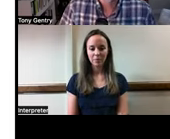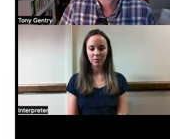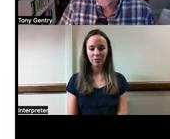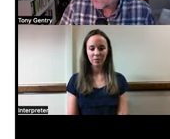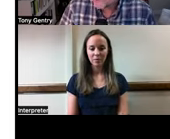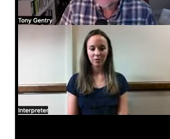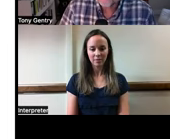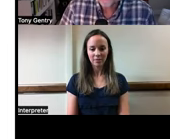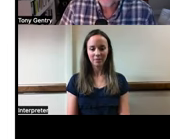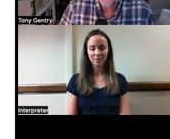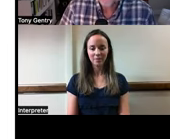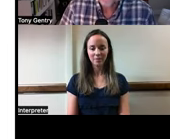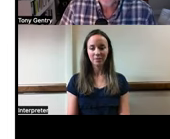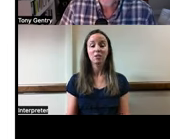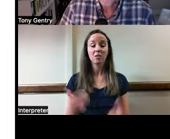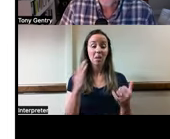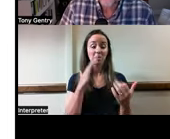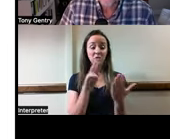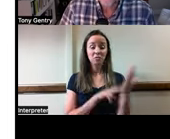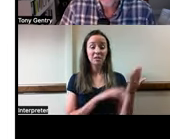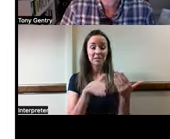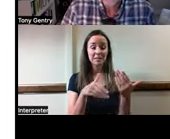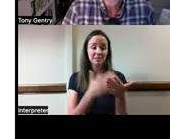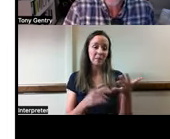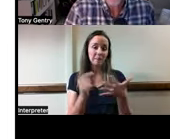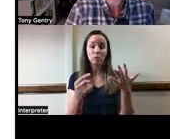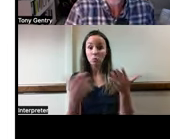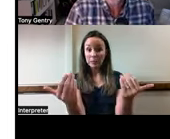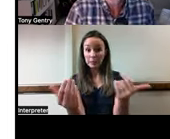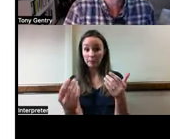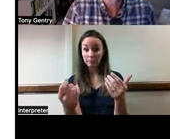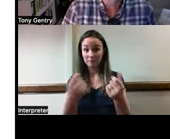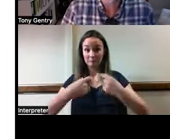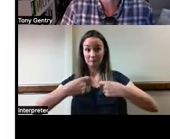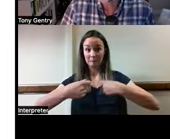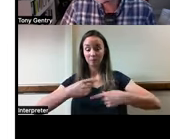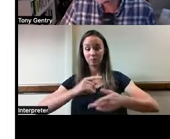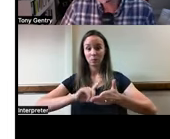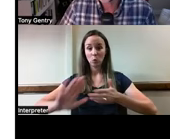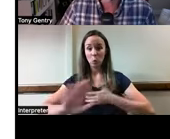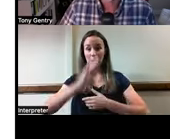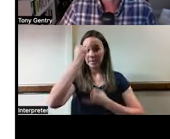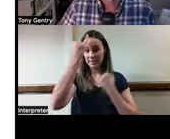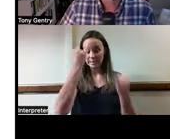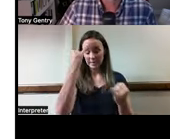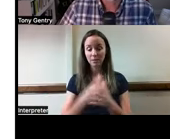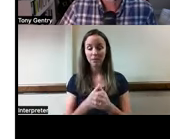I'm just going to read off what some of the people are saying. Don't stop typing if you're continuing to think about this as we go.